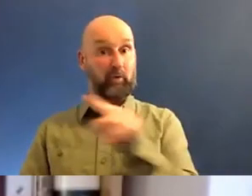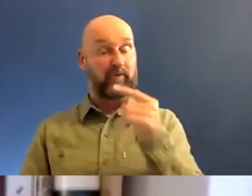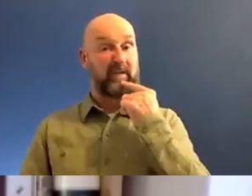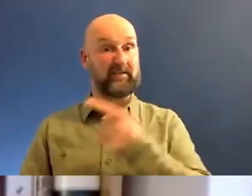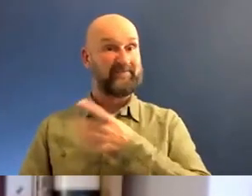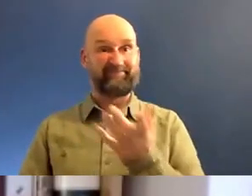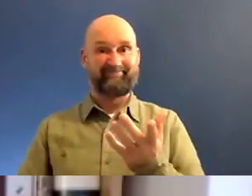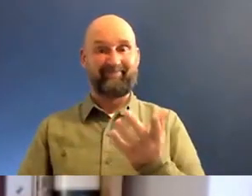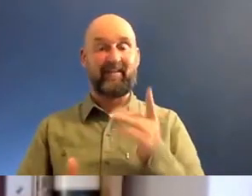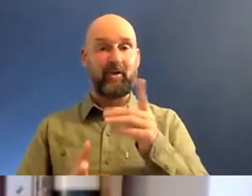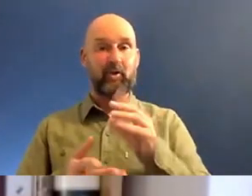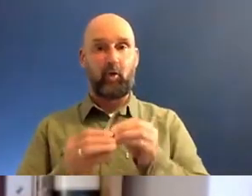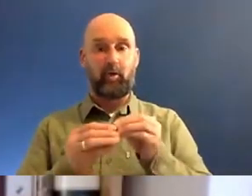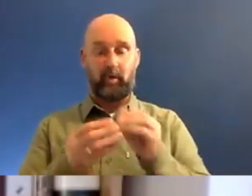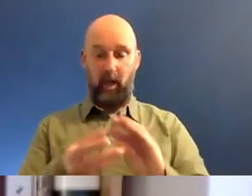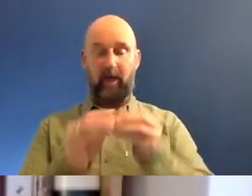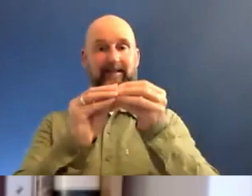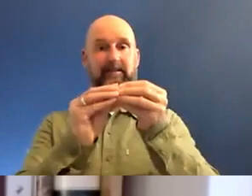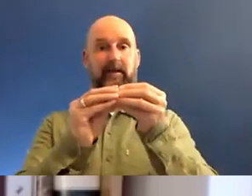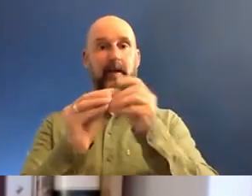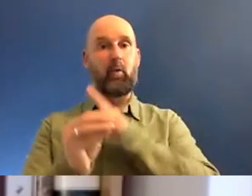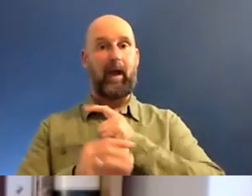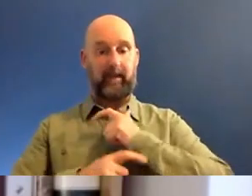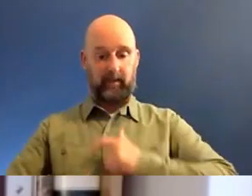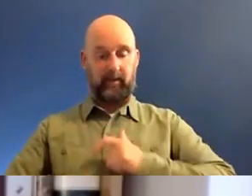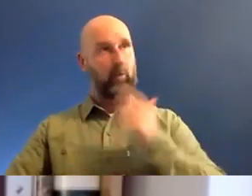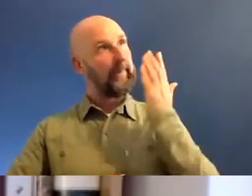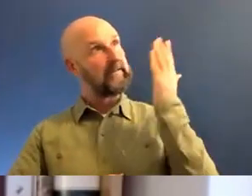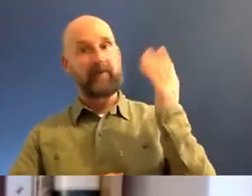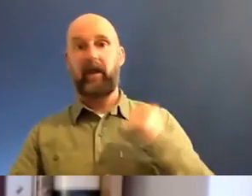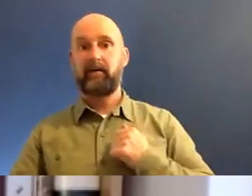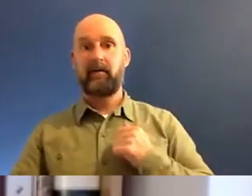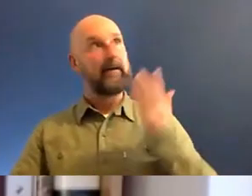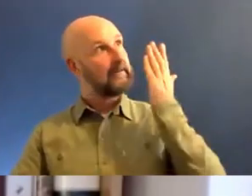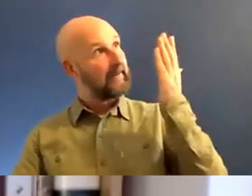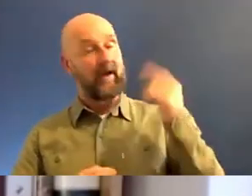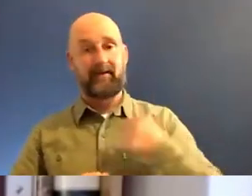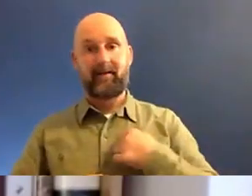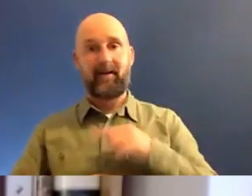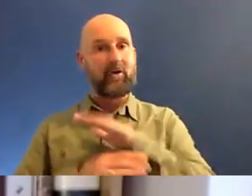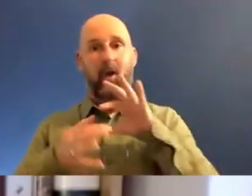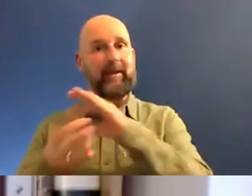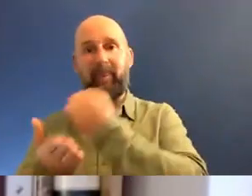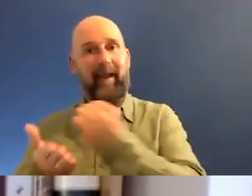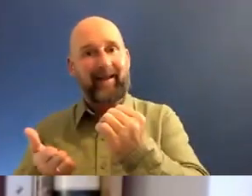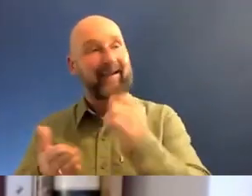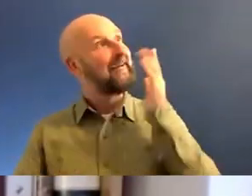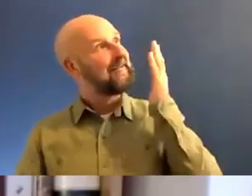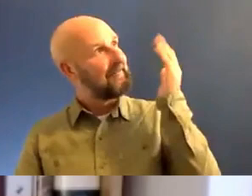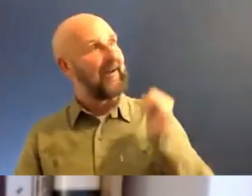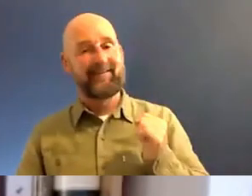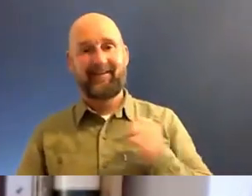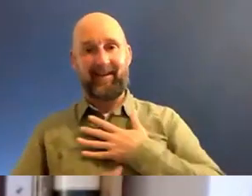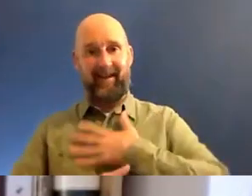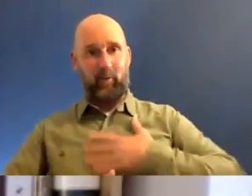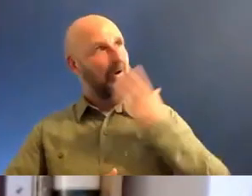that you are working as artists because of your relationship with the divine, which is not about your relationship with a bank account, it's about relationship with spiritual matters.